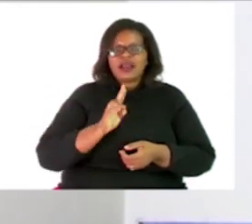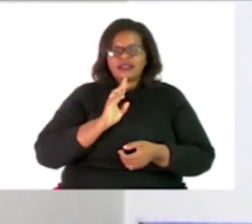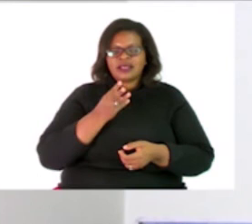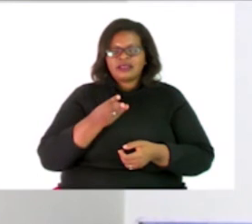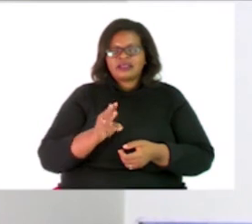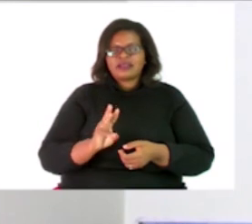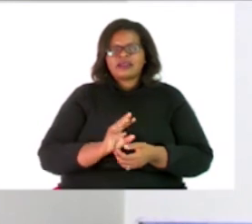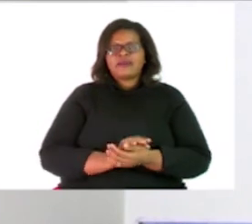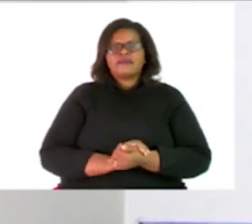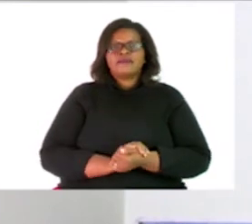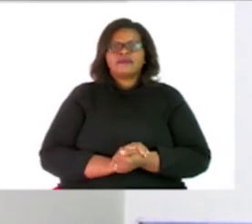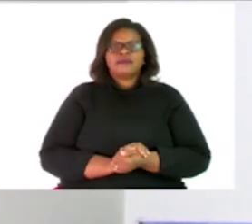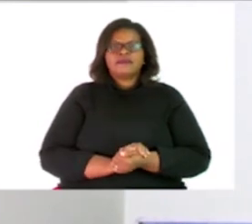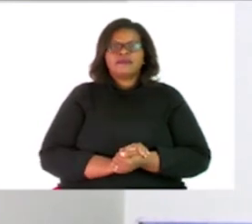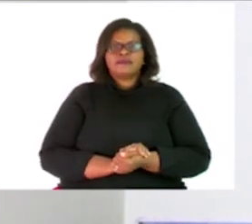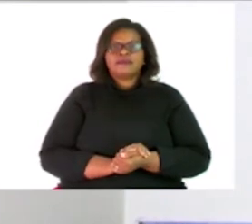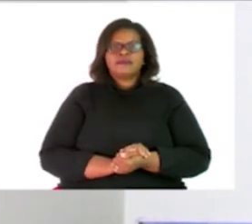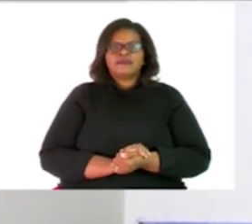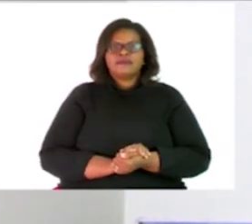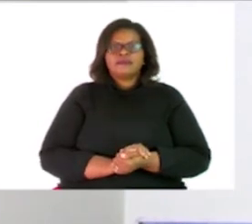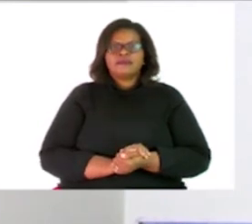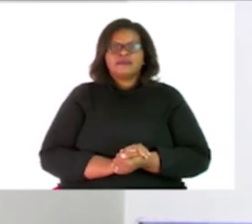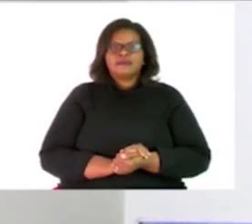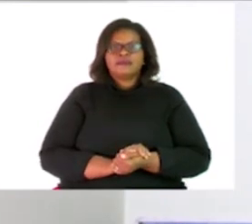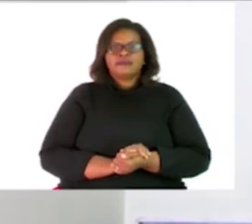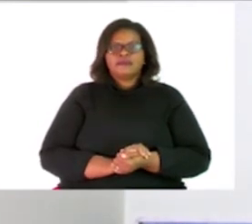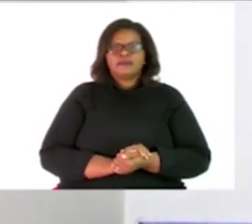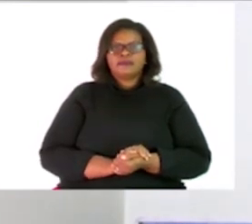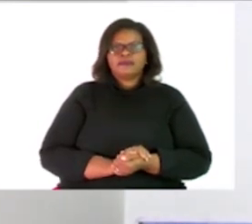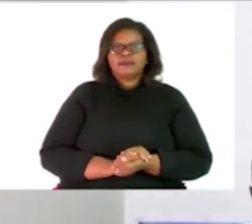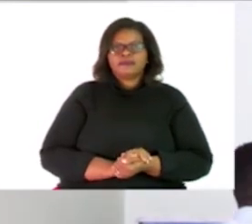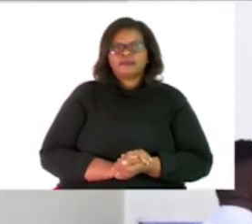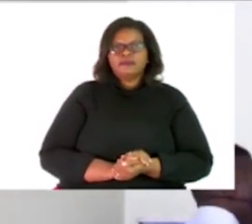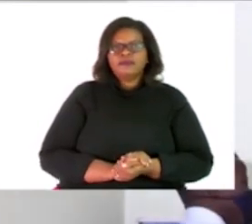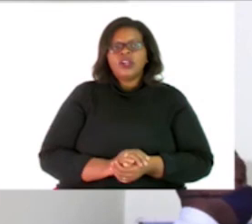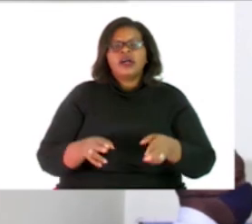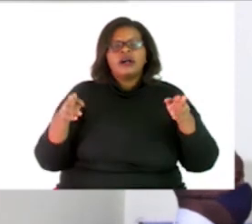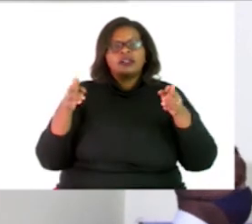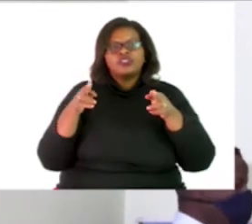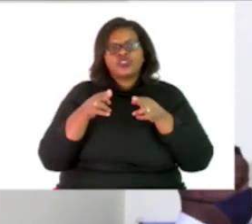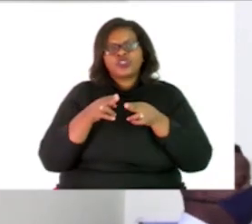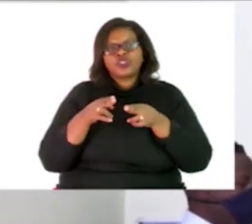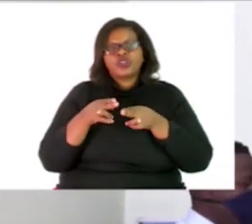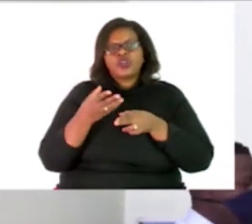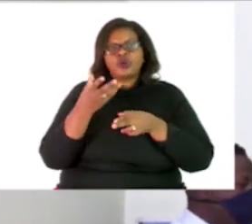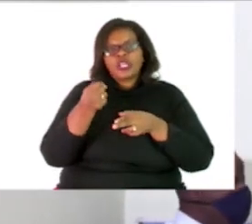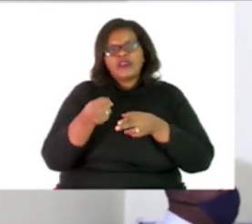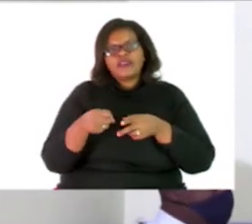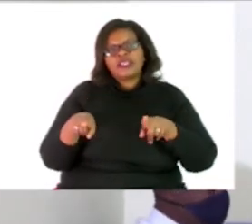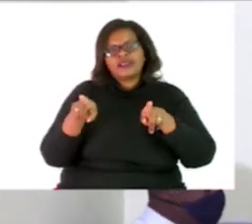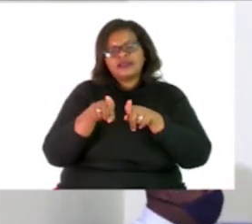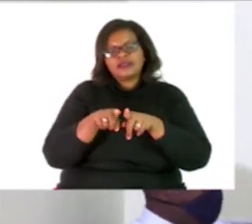6 In short you can get it that way but